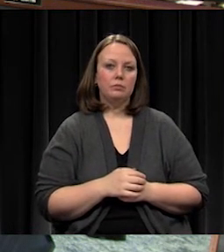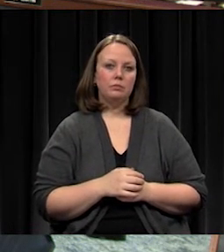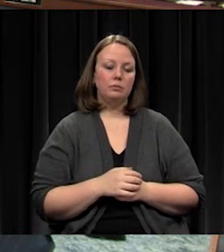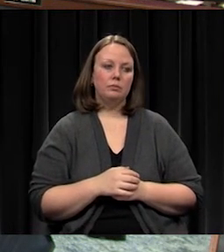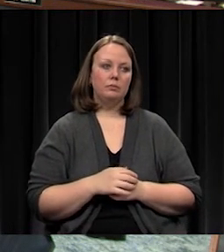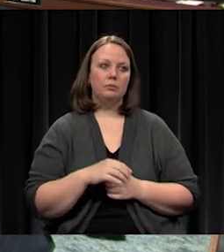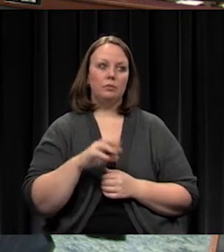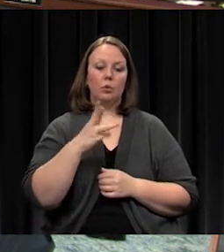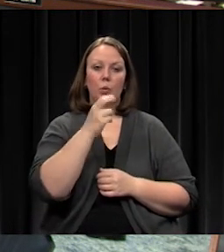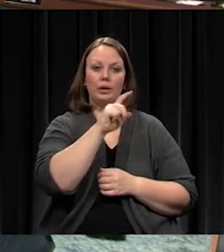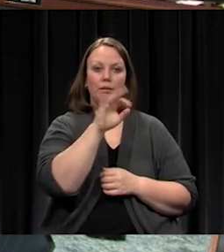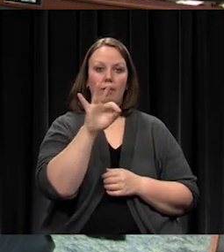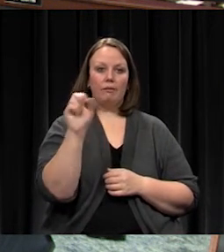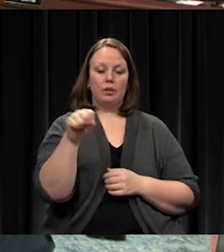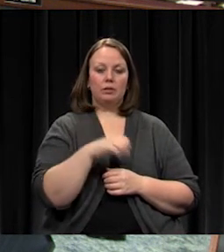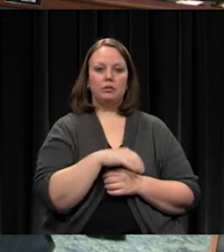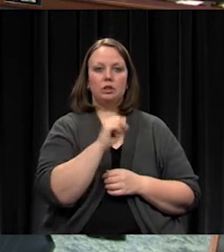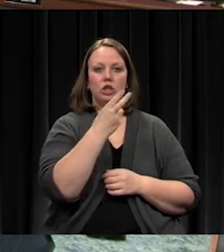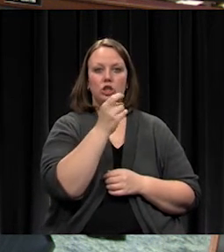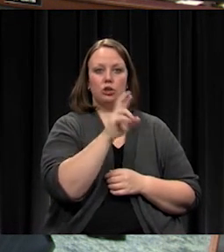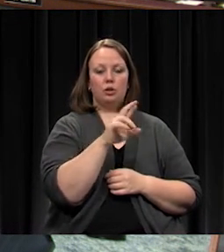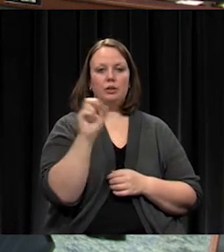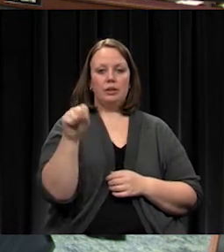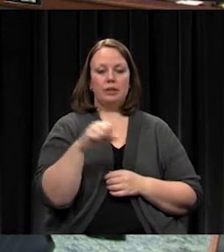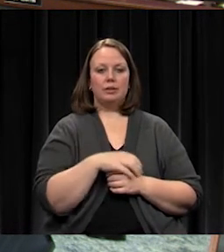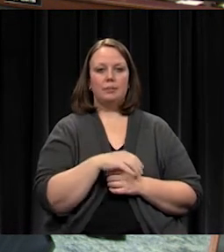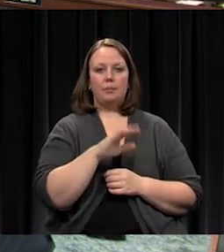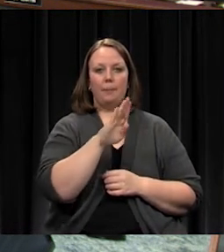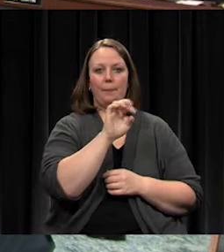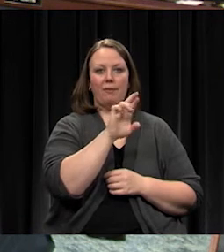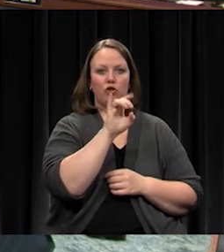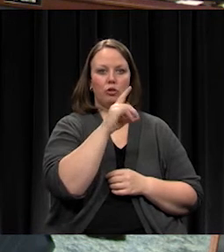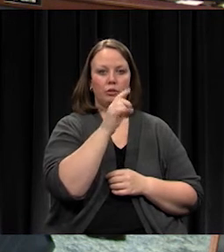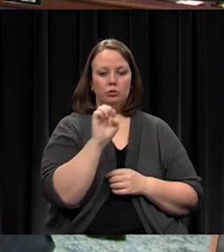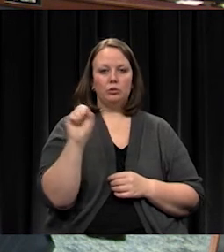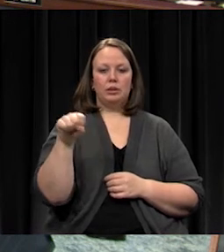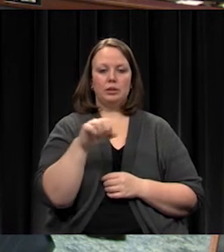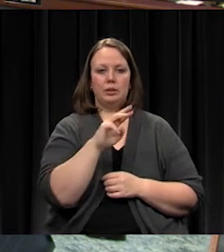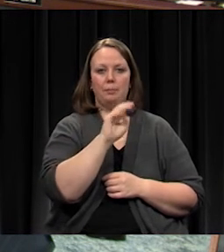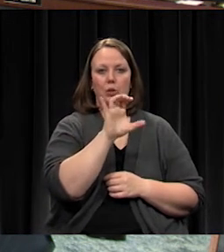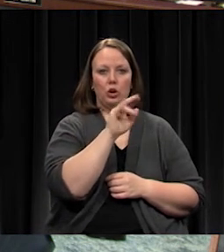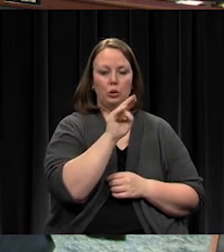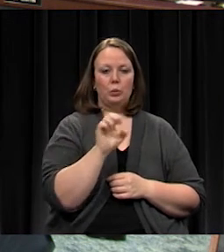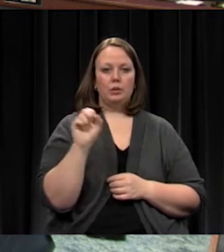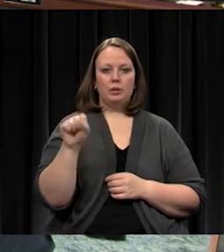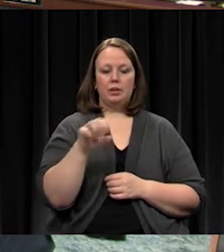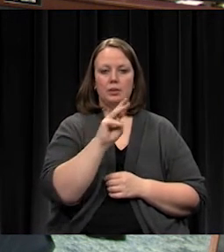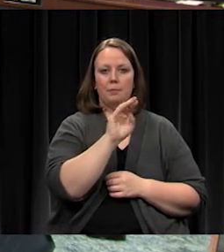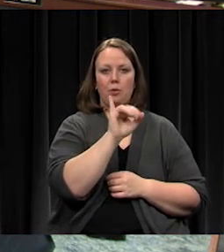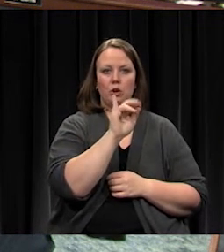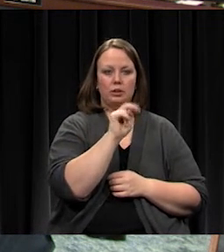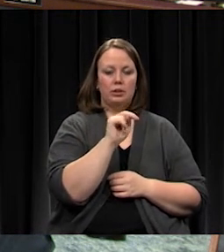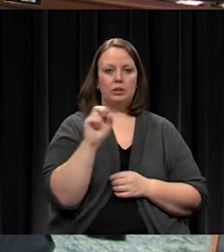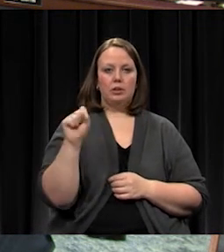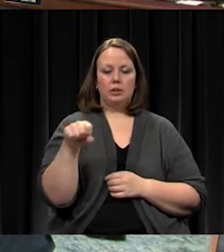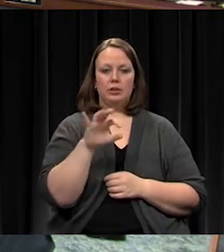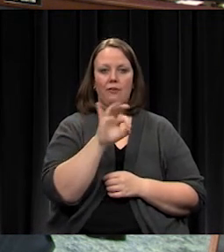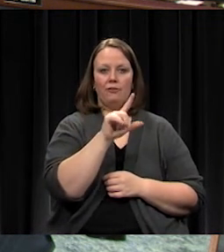Mr. Whitcliffe? Yes. Mr. Scheer? Yes. Mr. Beveridge? Yes. McCune? Yes. Mrs. Martin? Yes. Mrs. Felter? Yes.